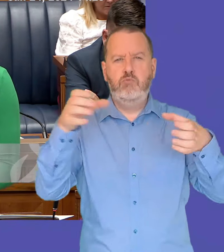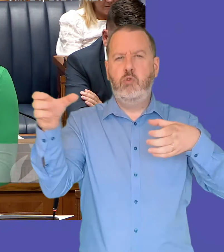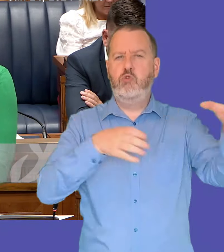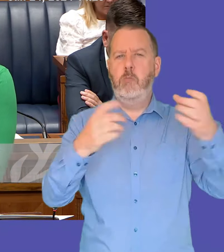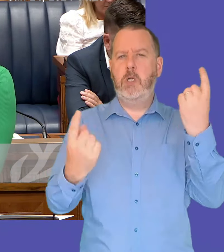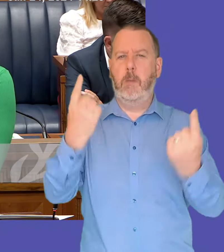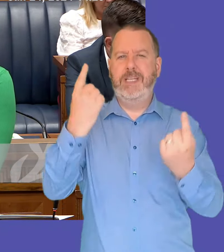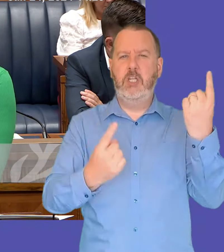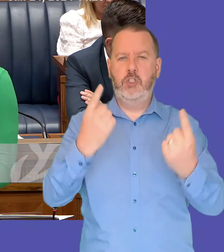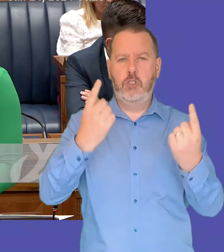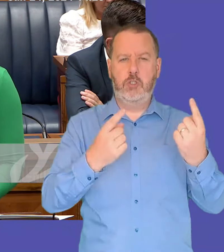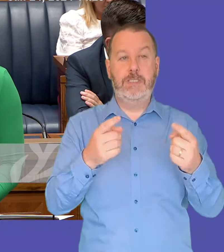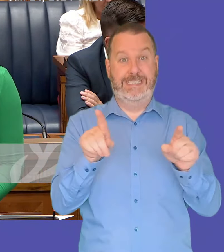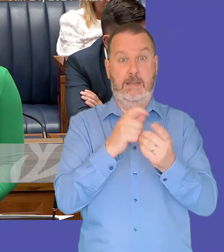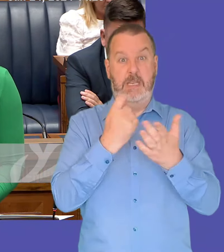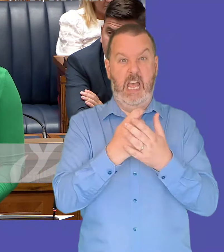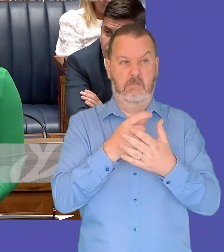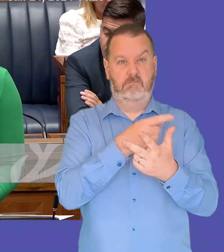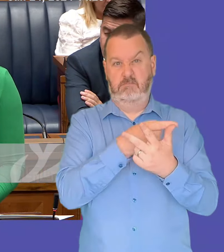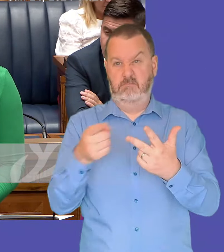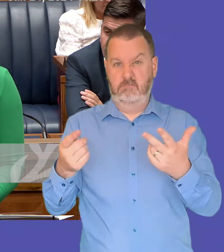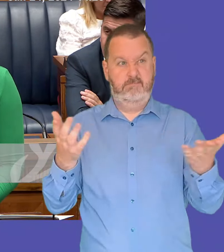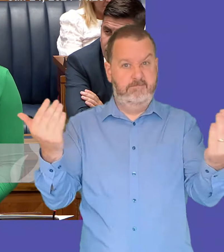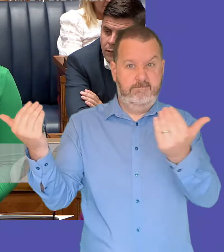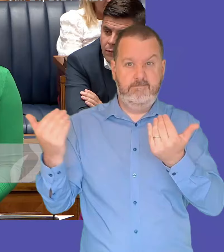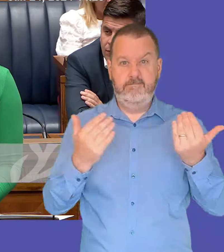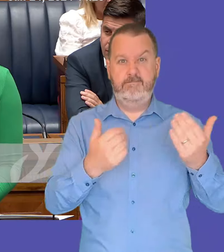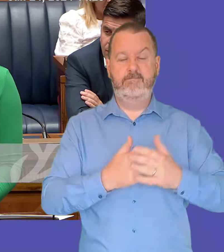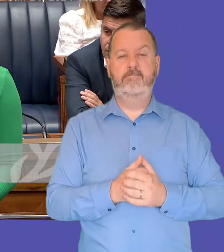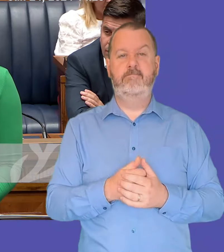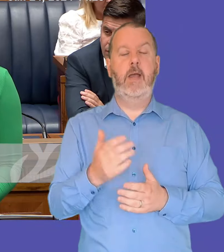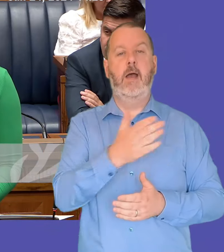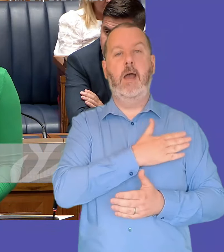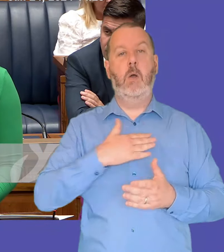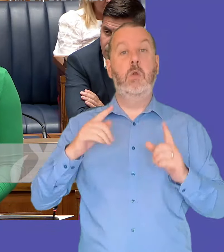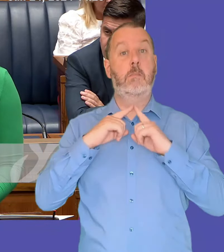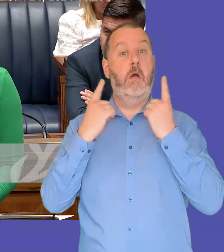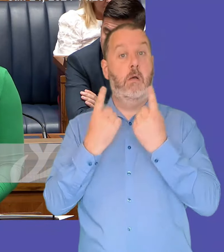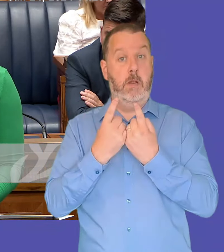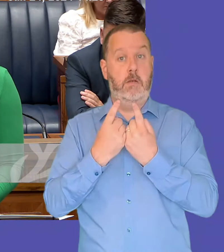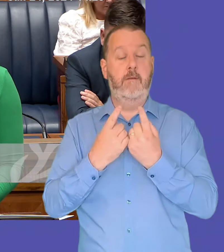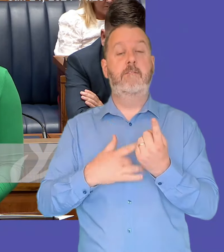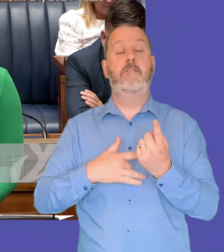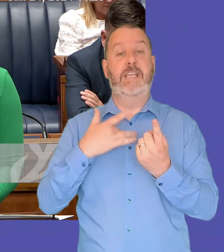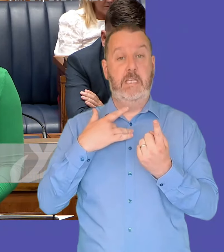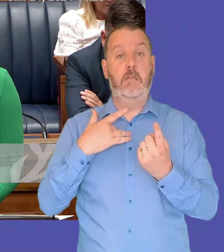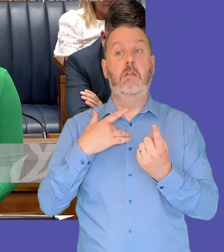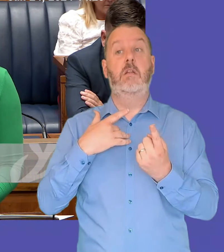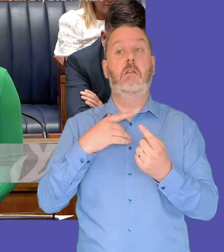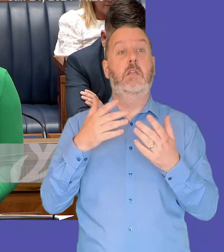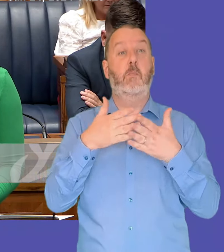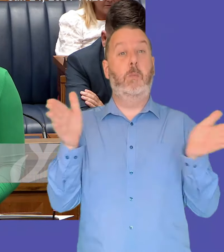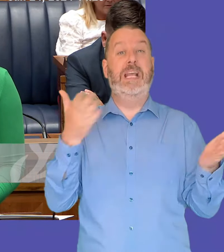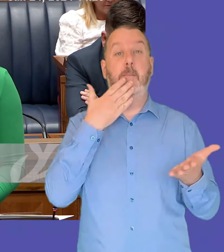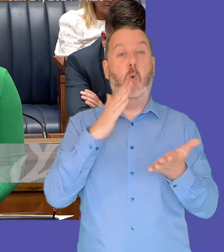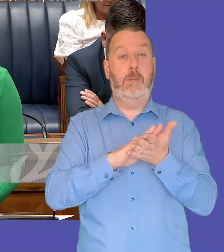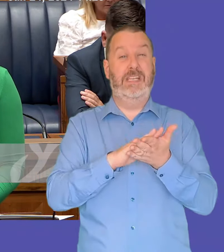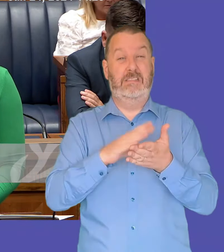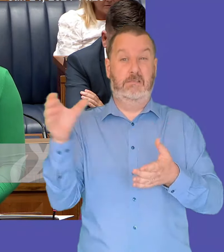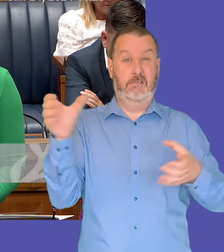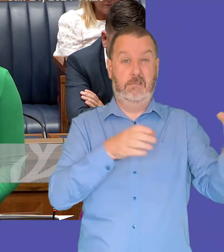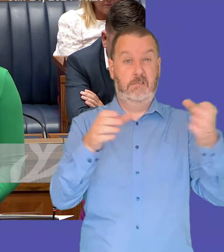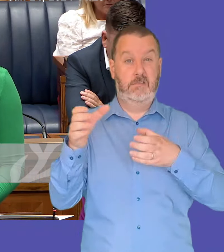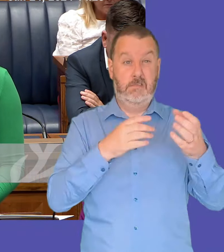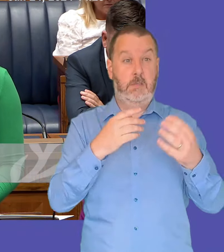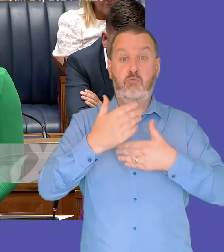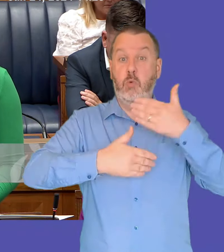appointments to these new bodies and the experience in our department is that public appointment process will take approximately a year from the initial